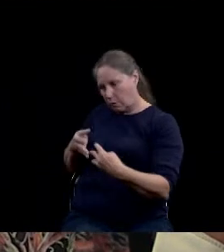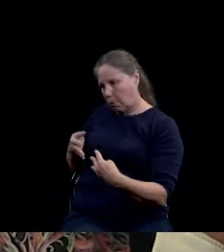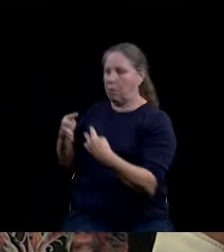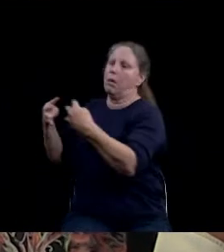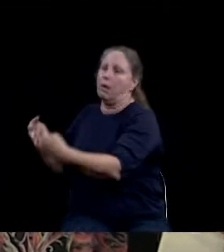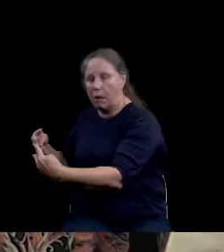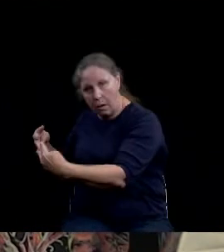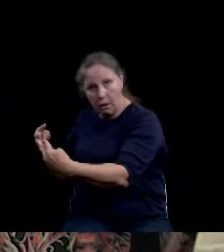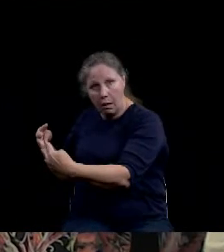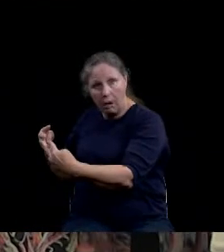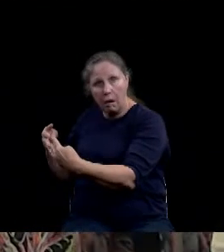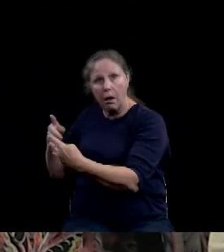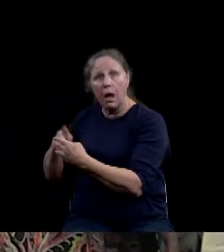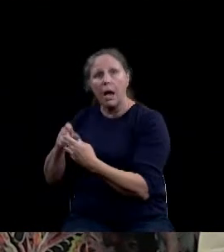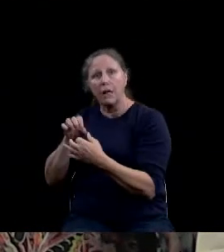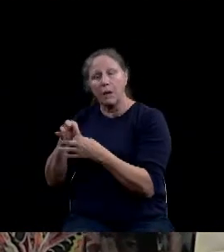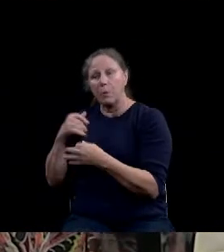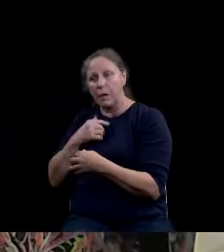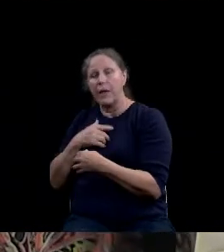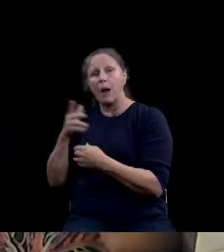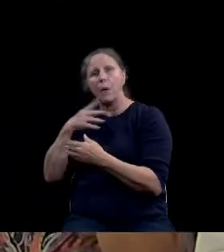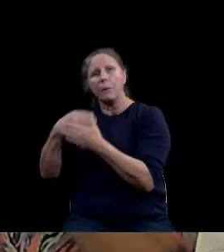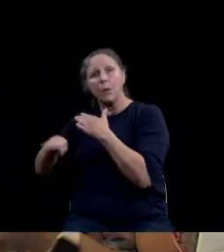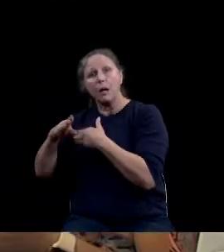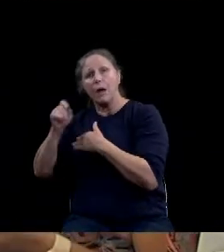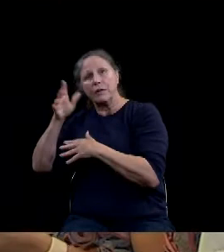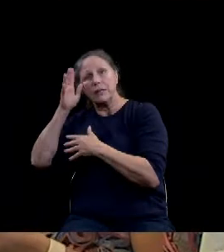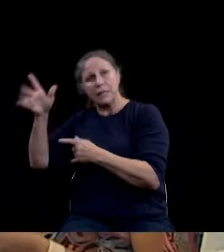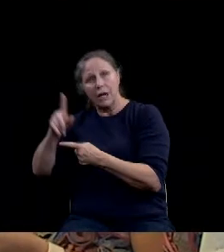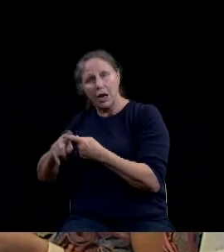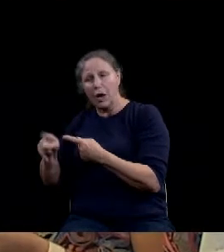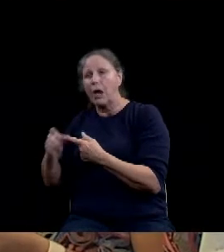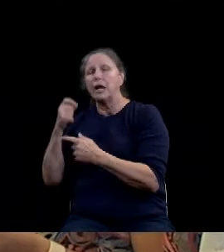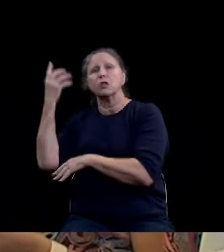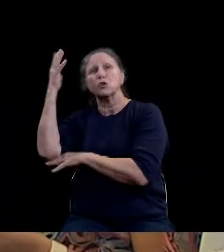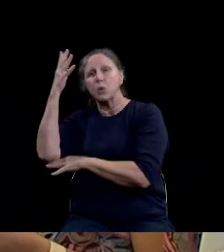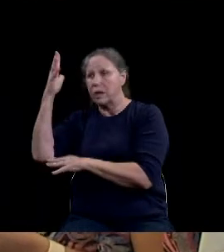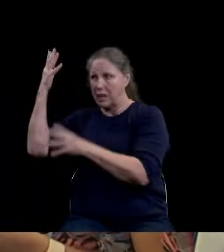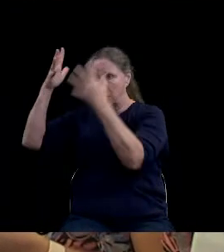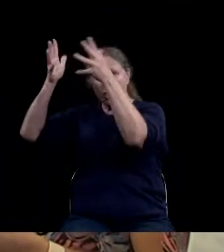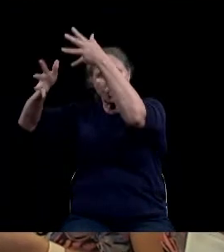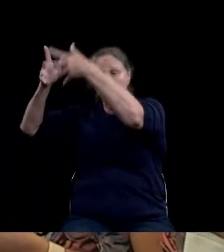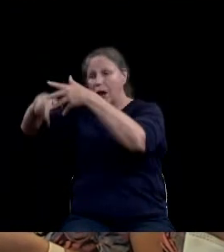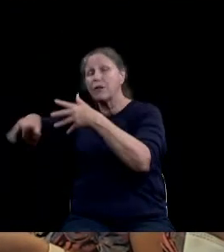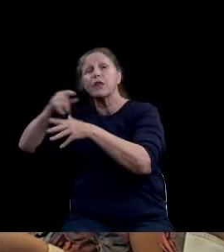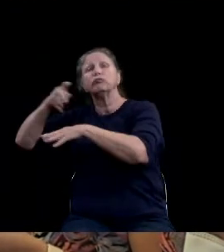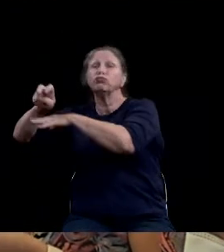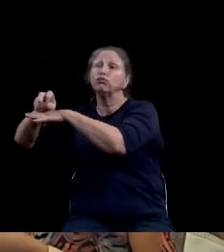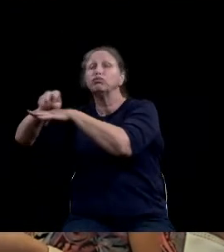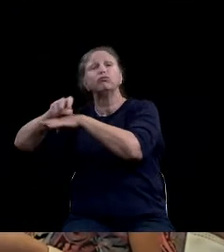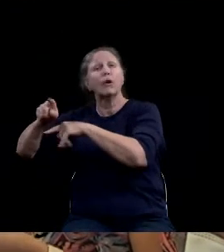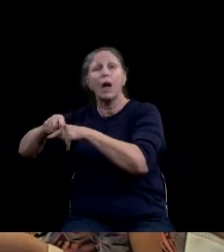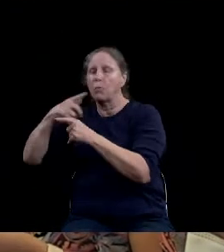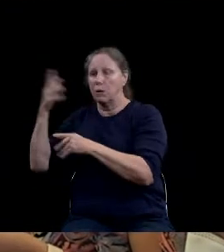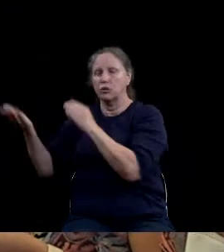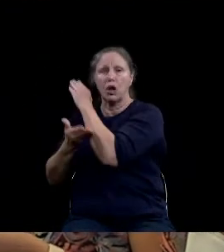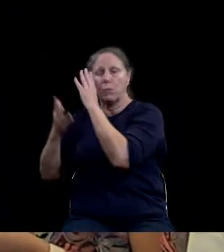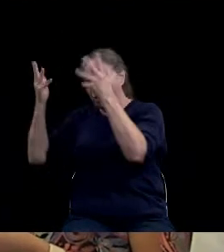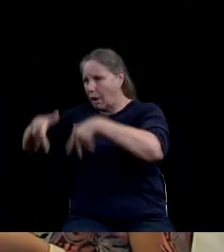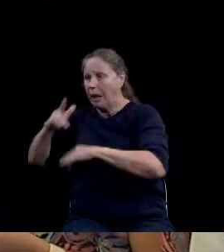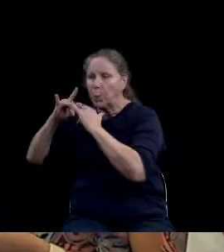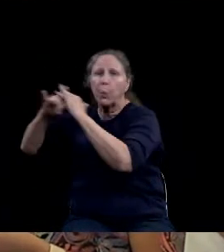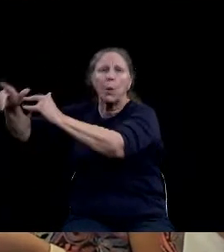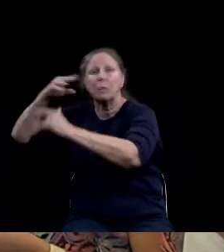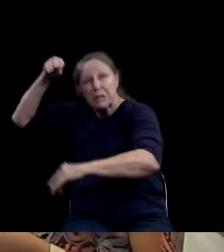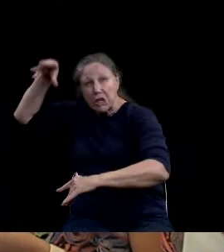facility, the loss of large trees that provide shade for the deer and the disruption caused by heavy equipment and outside human interaction that will cause